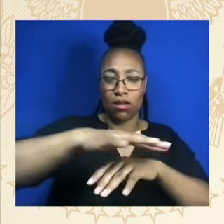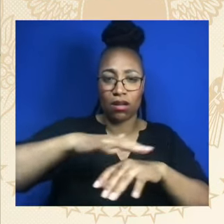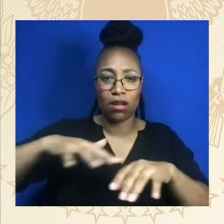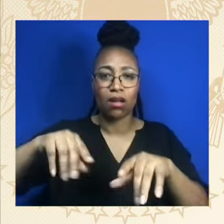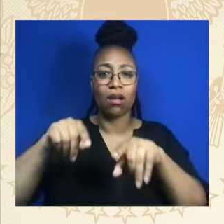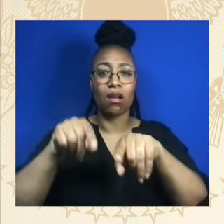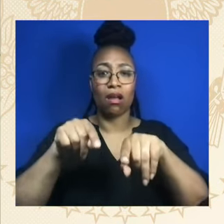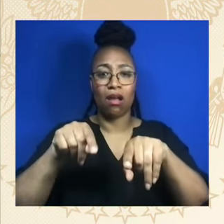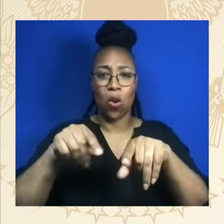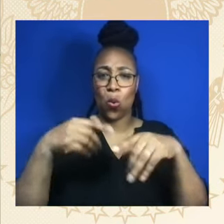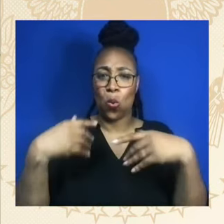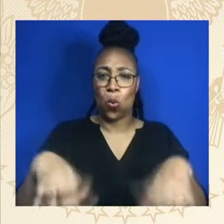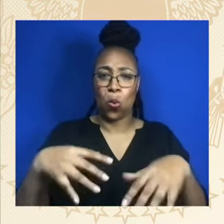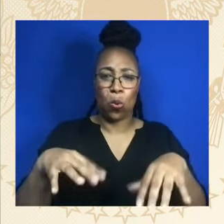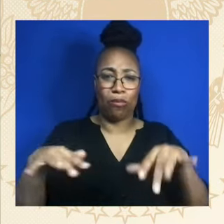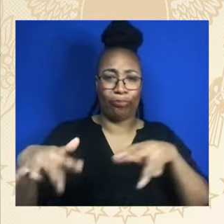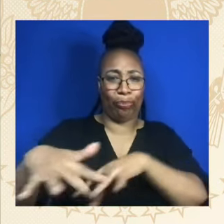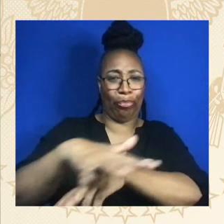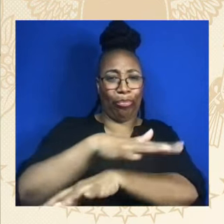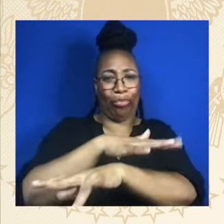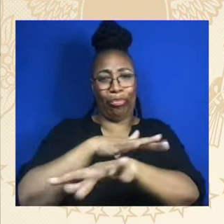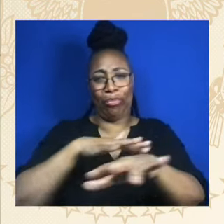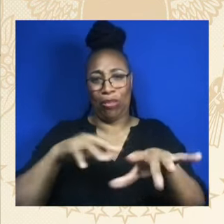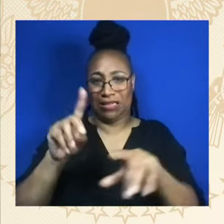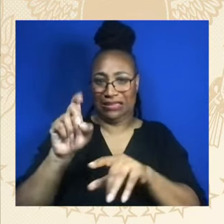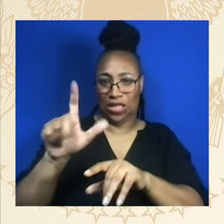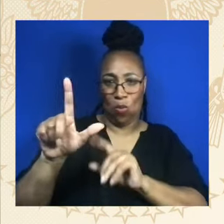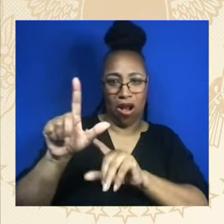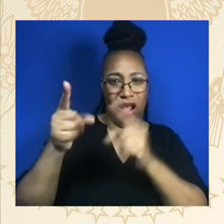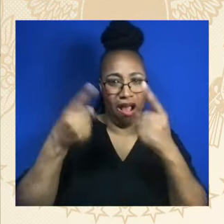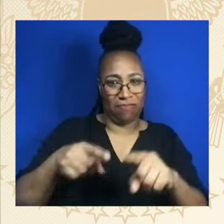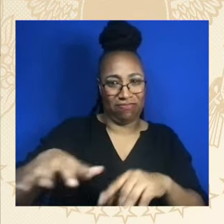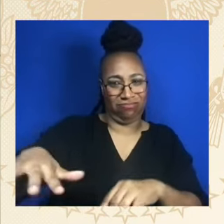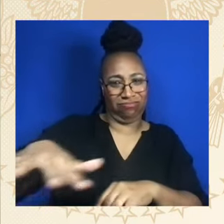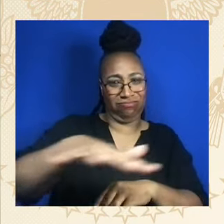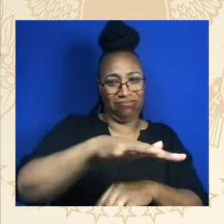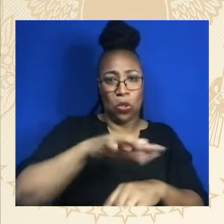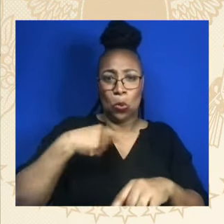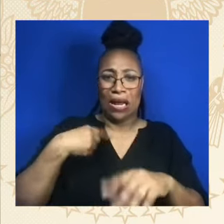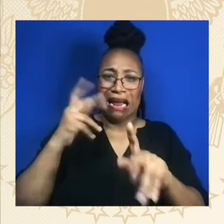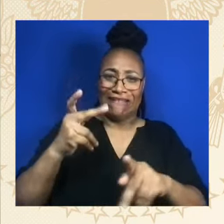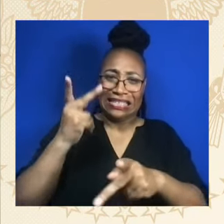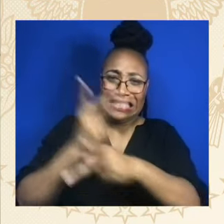They're the first out we're going to take care of. They're the first of the Americans we're going to take care of.